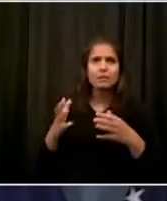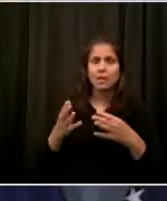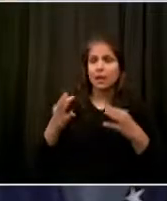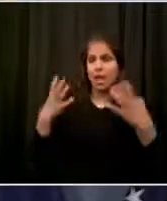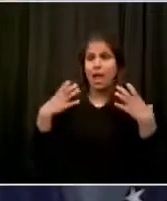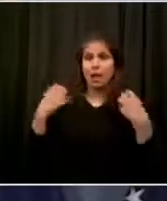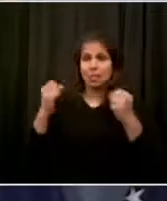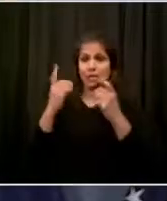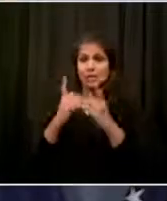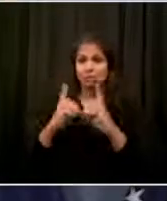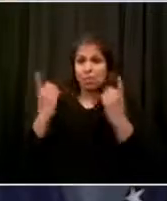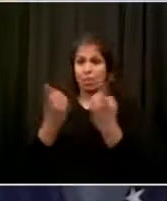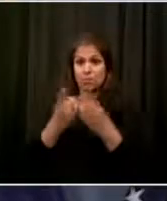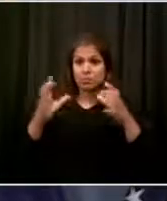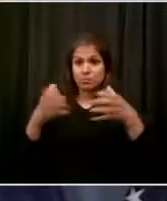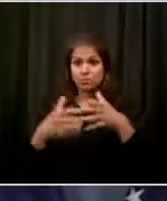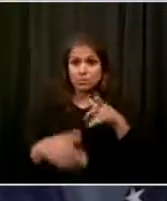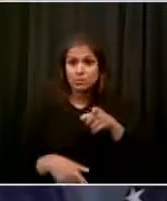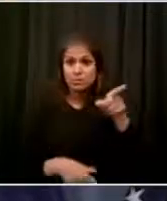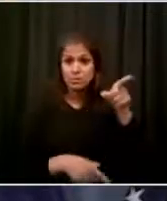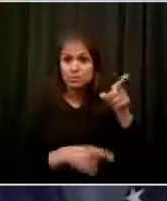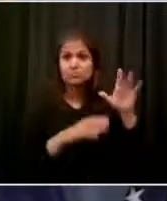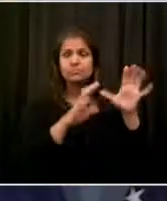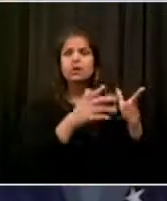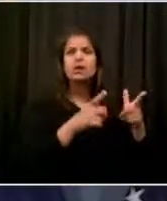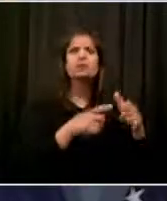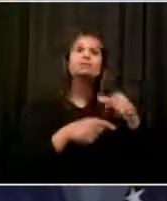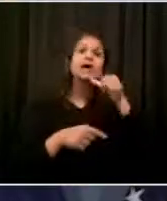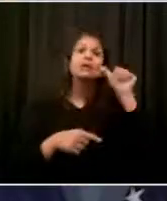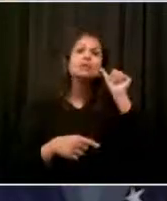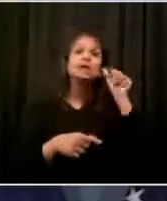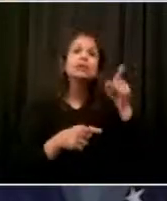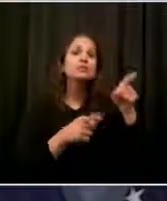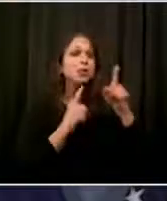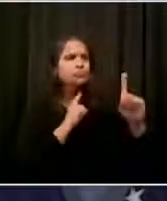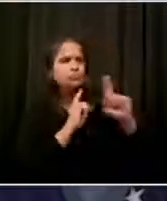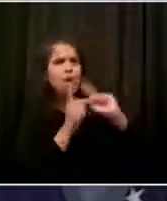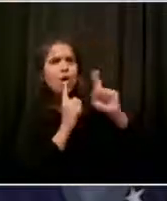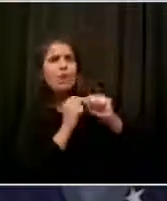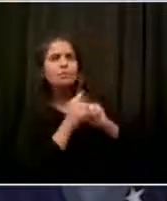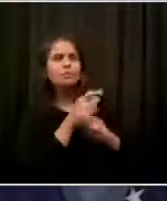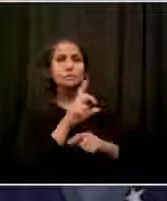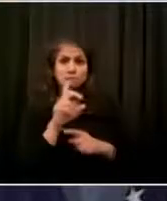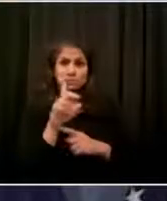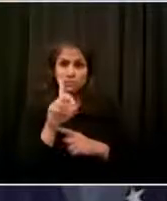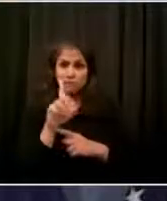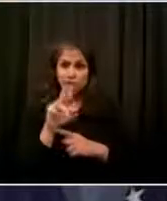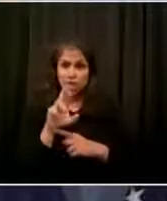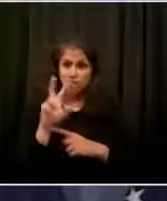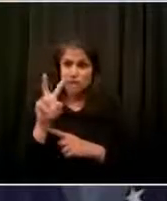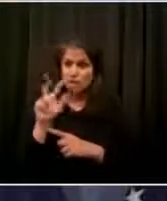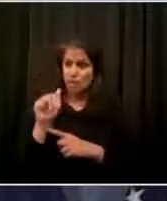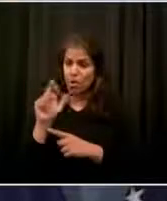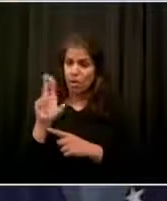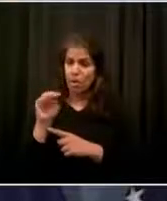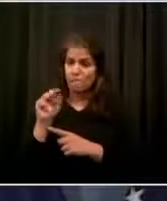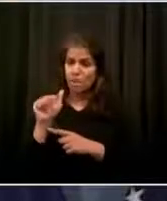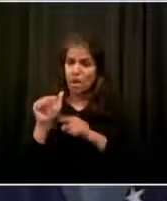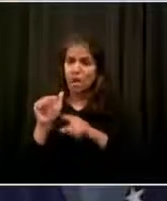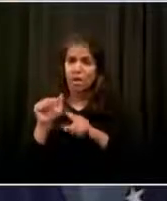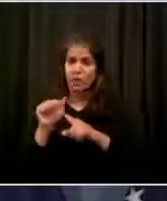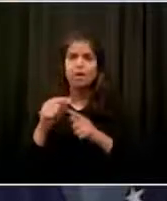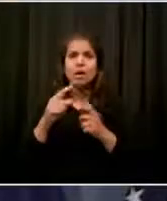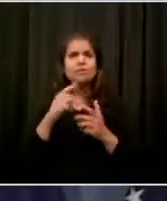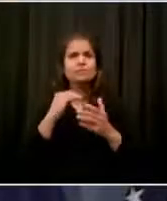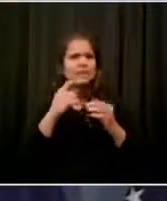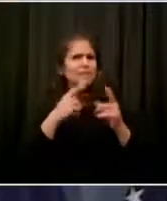I think it's fair to say that the more we can kind of wrap our arms around, squeeze, contain this disease through the contact tracing,